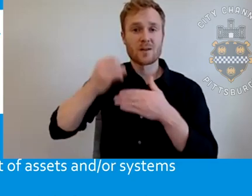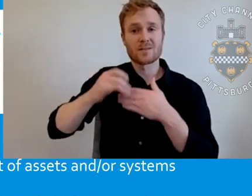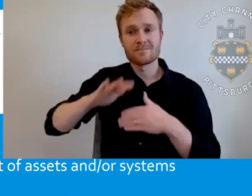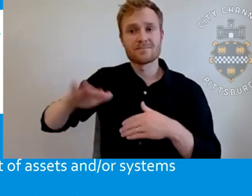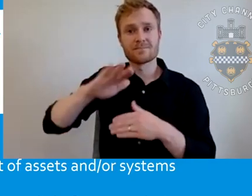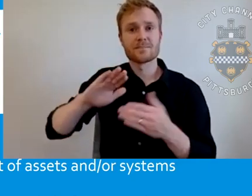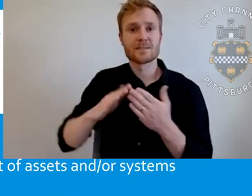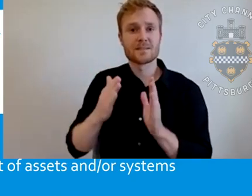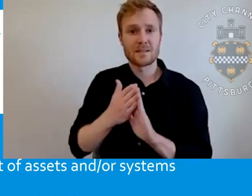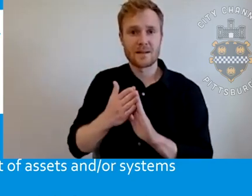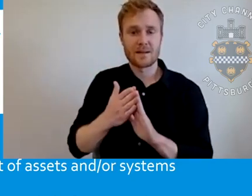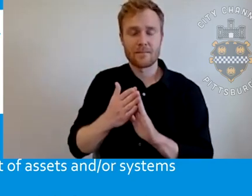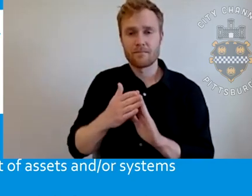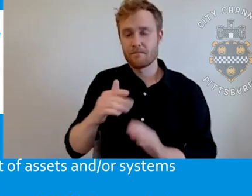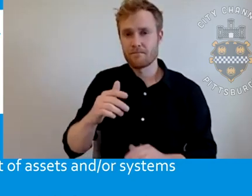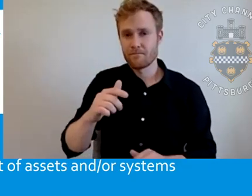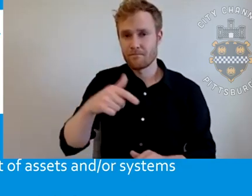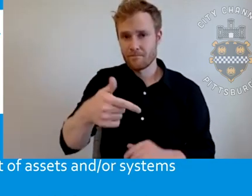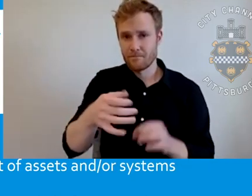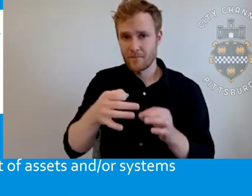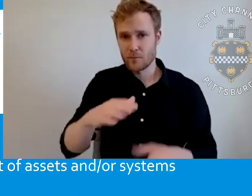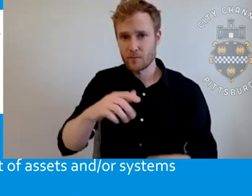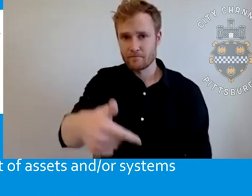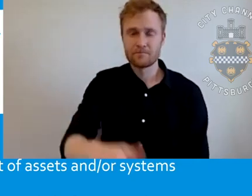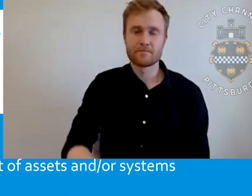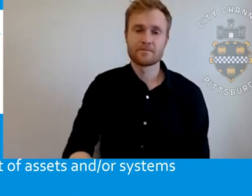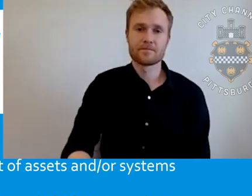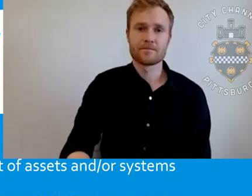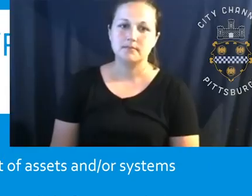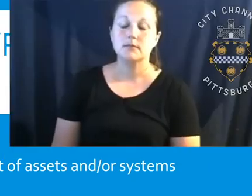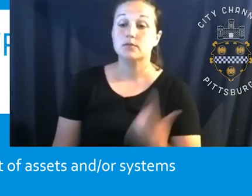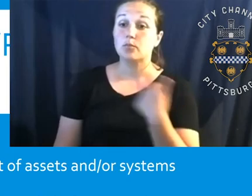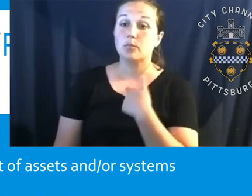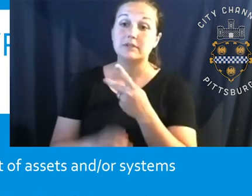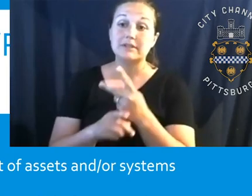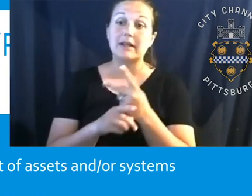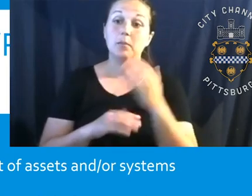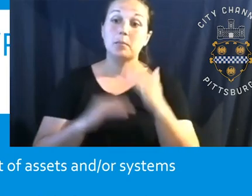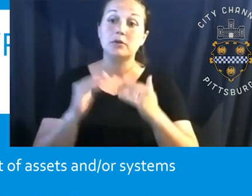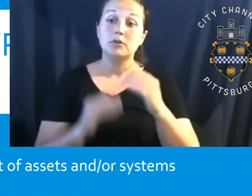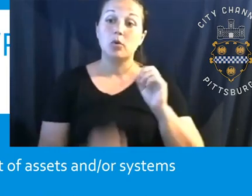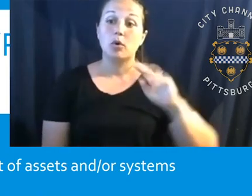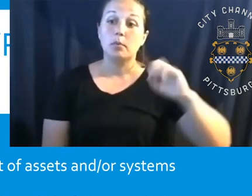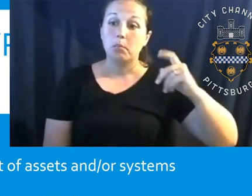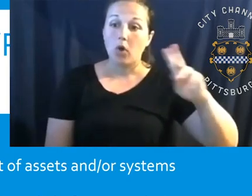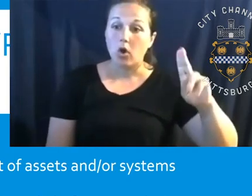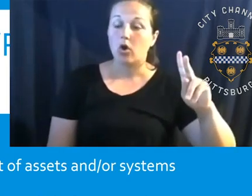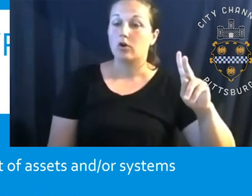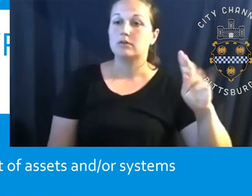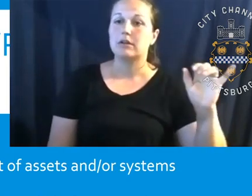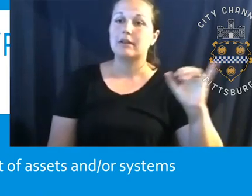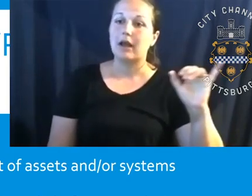a park, much like, um, the Department of Mobility and Infrastructure is kind of that interface for our city streets. Um,